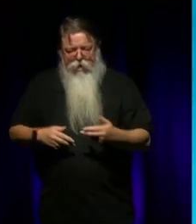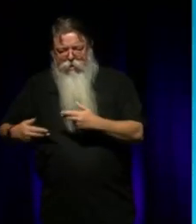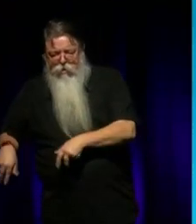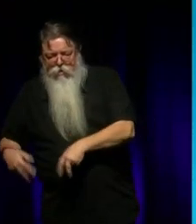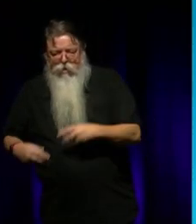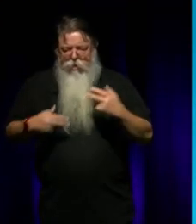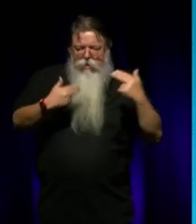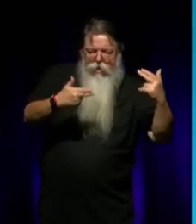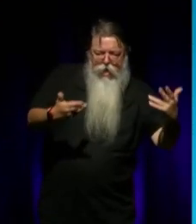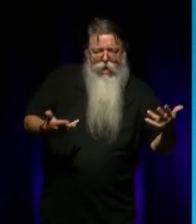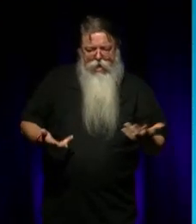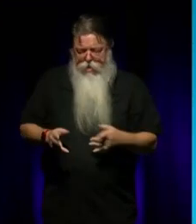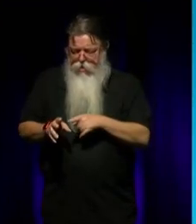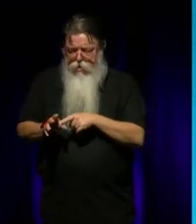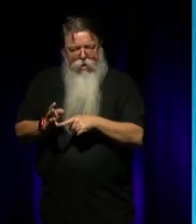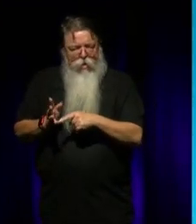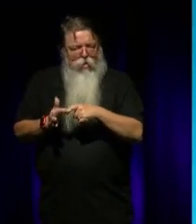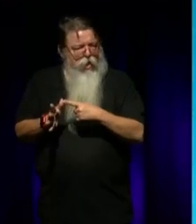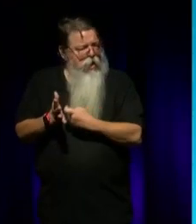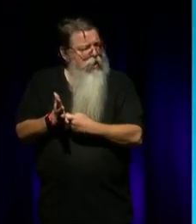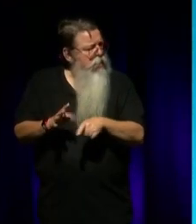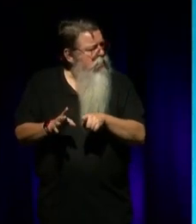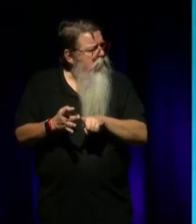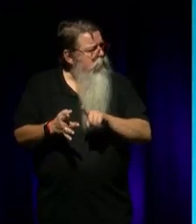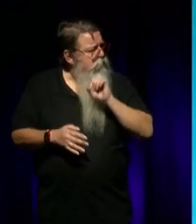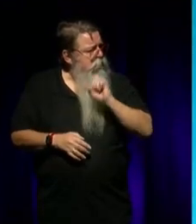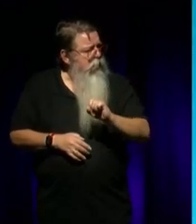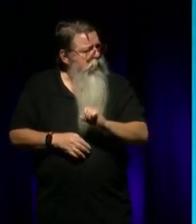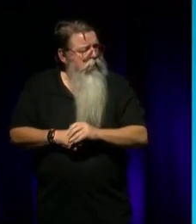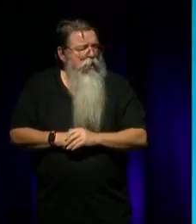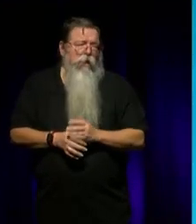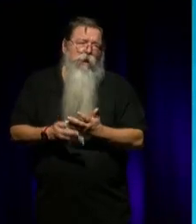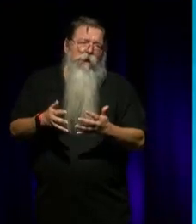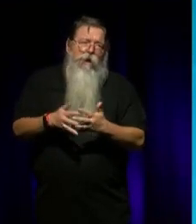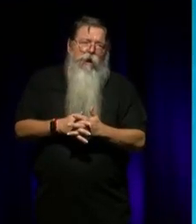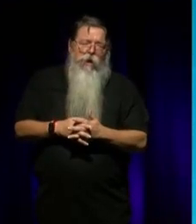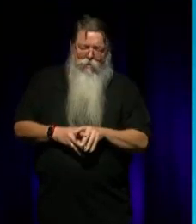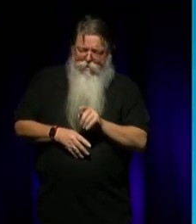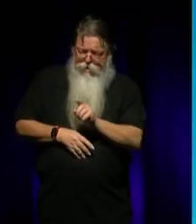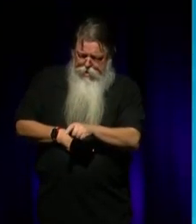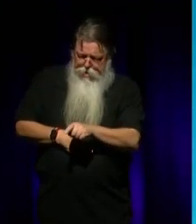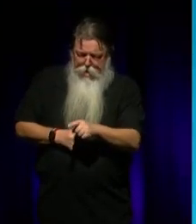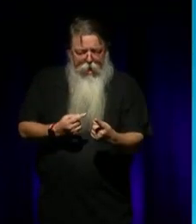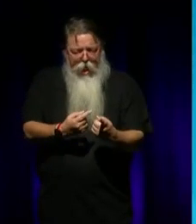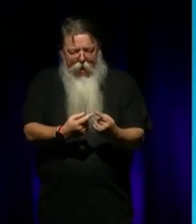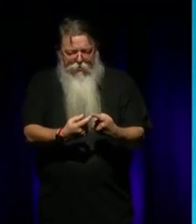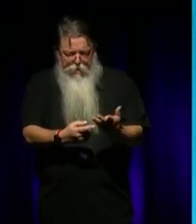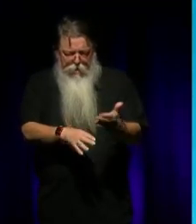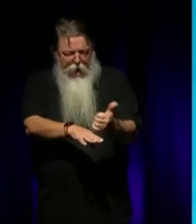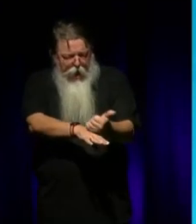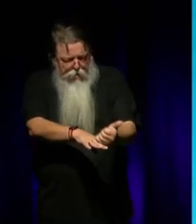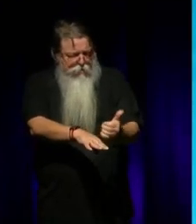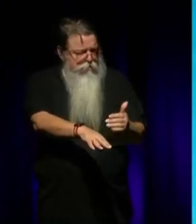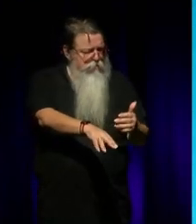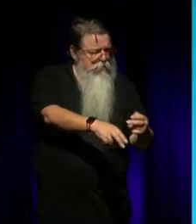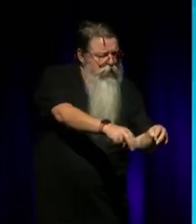So how did these people... How did these artists, the collaborators and Jakapura, help shape... What did they teach you